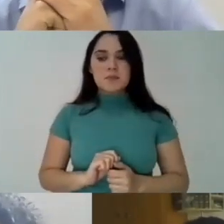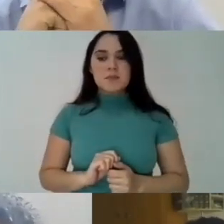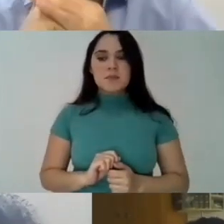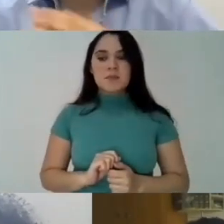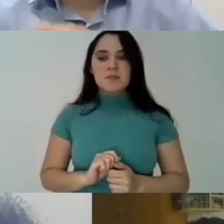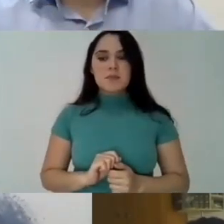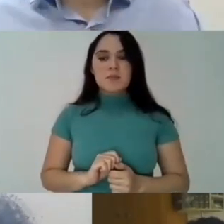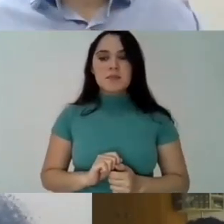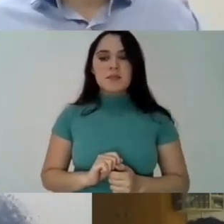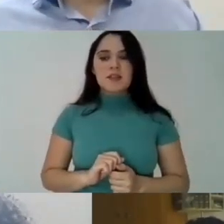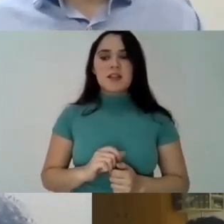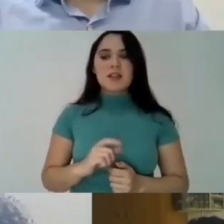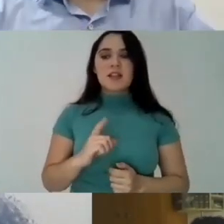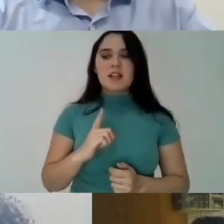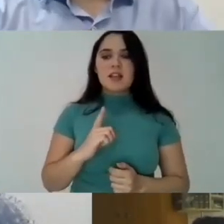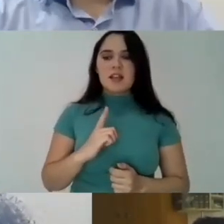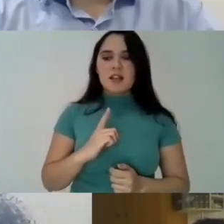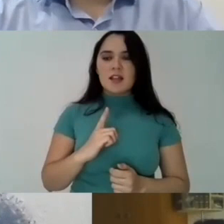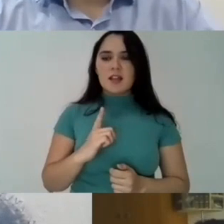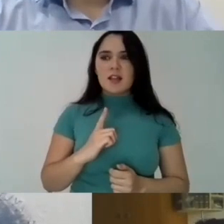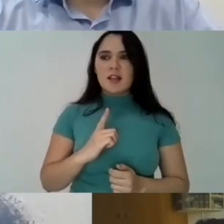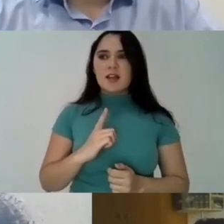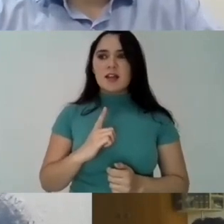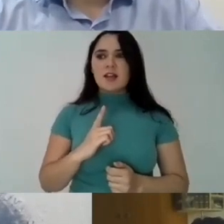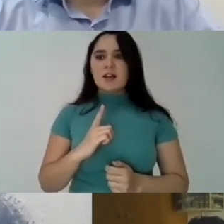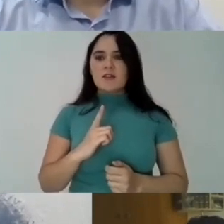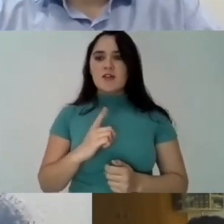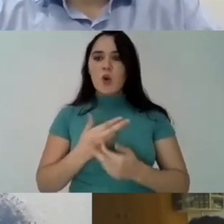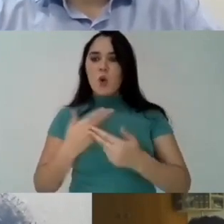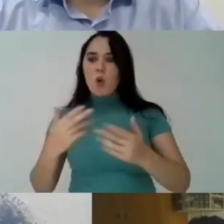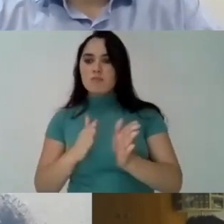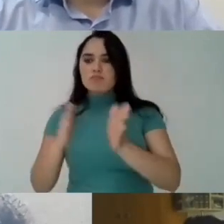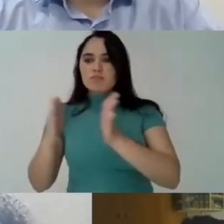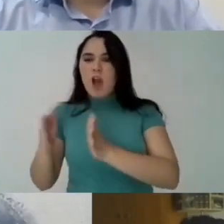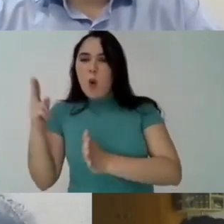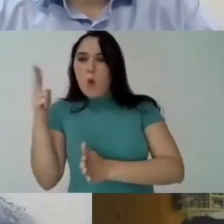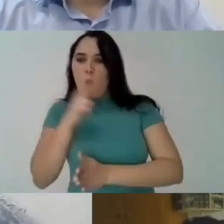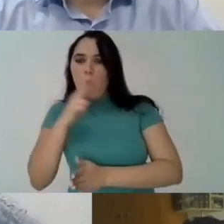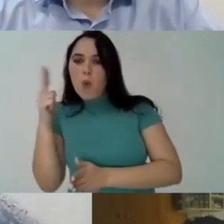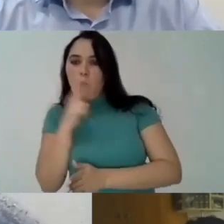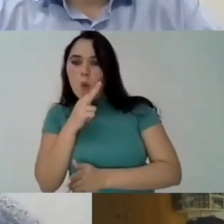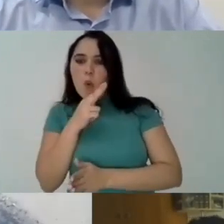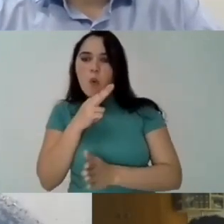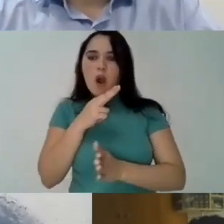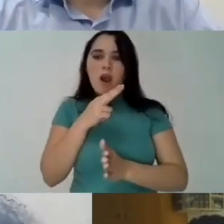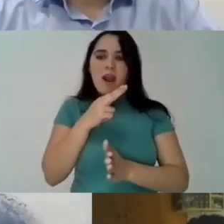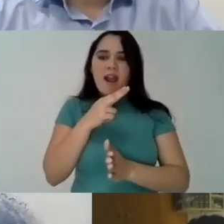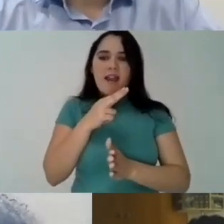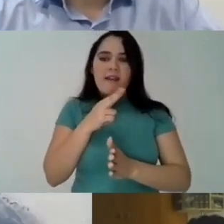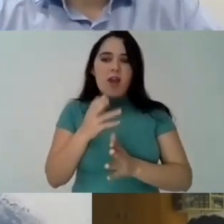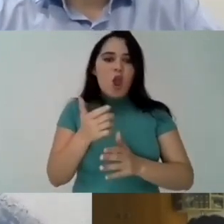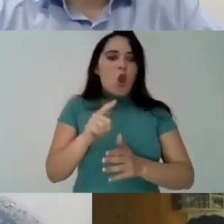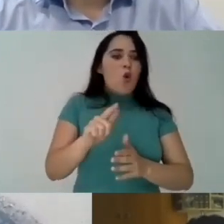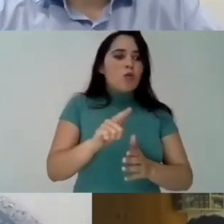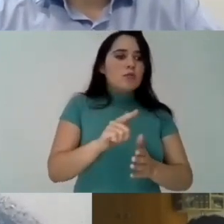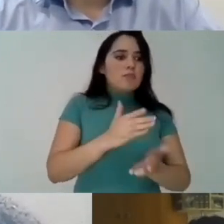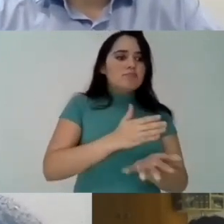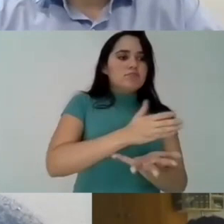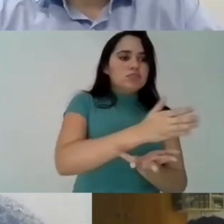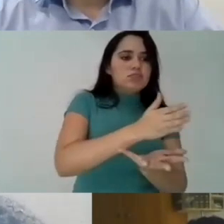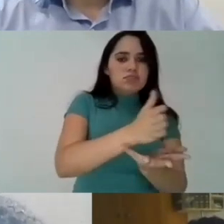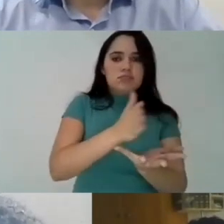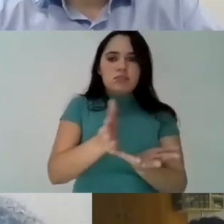and this enable on one side created opportunity for the sectors